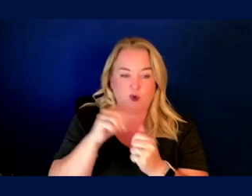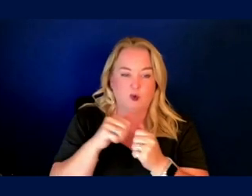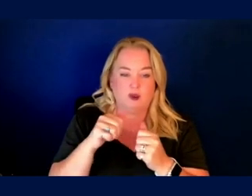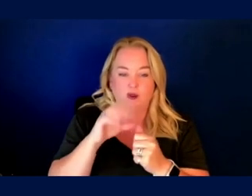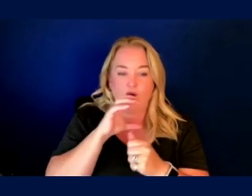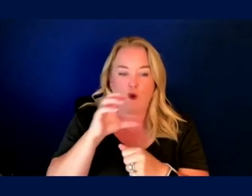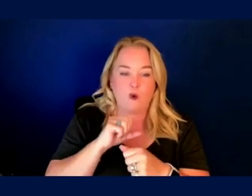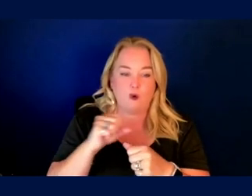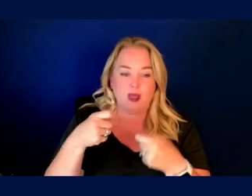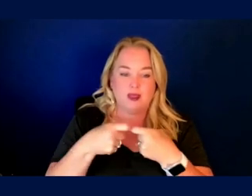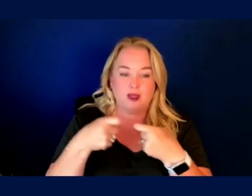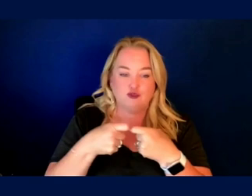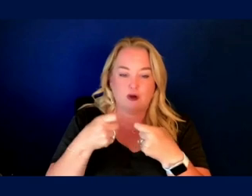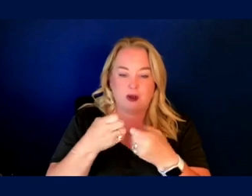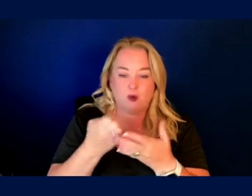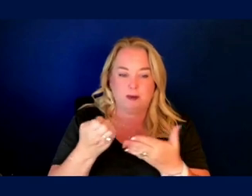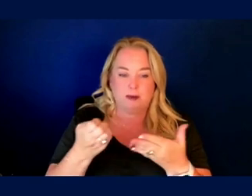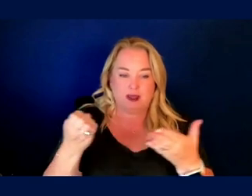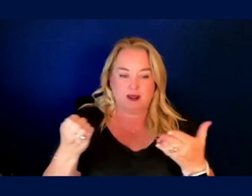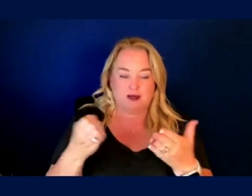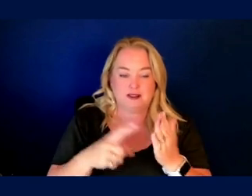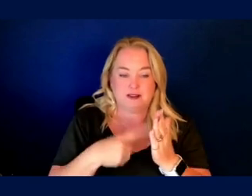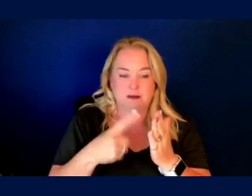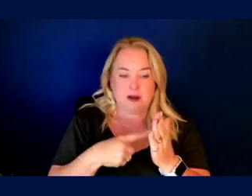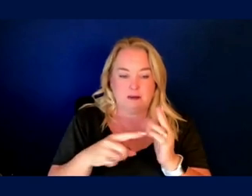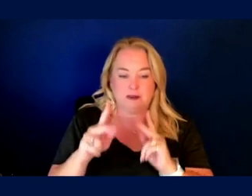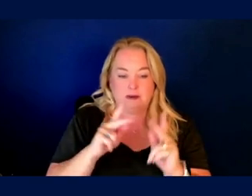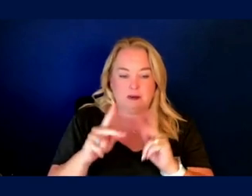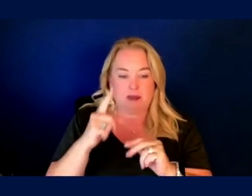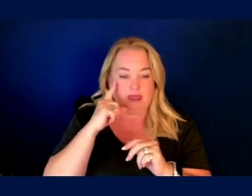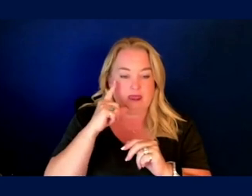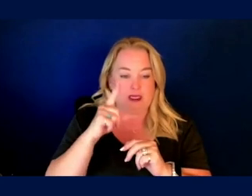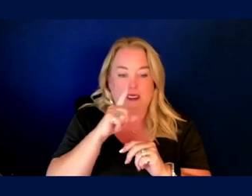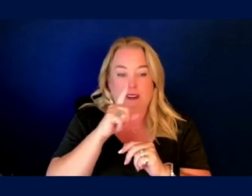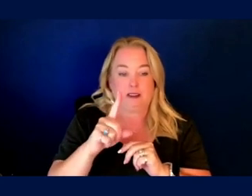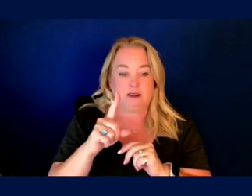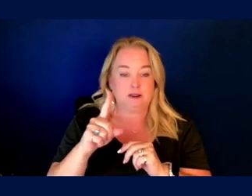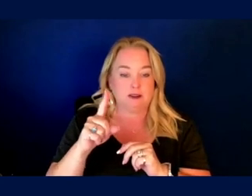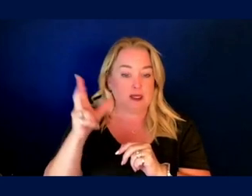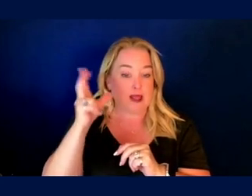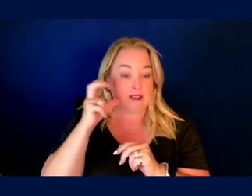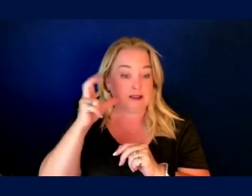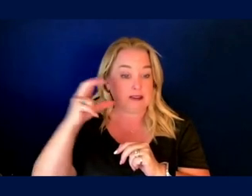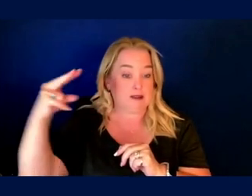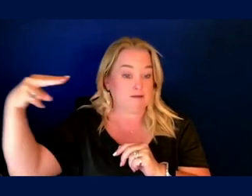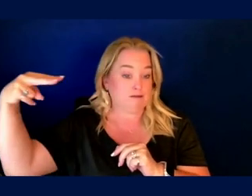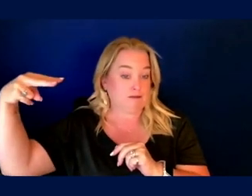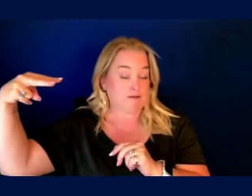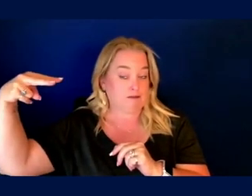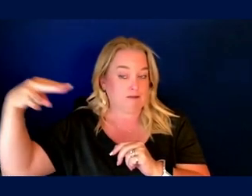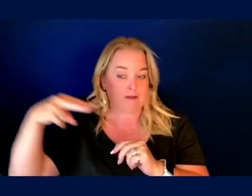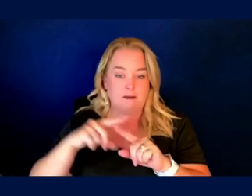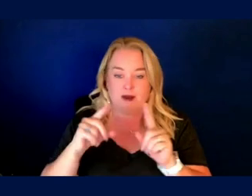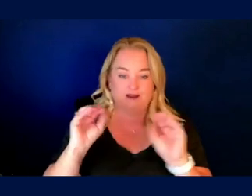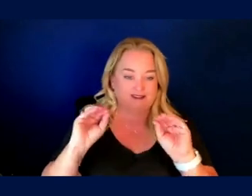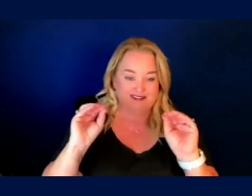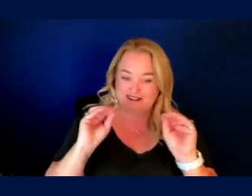equipment. It's often mistaken for a covert listening post, but I assure you there is no nefarious purpose involved.